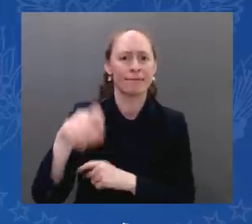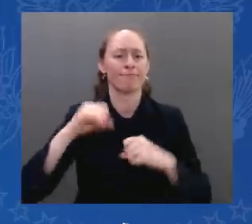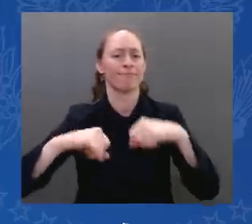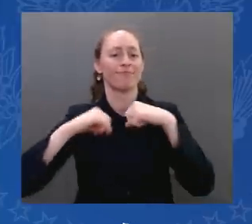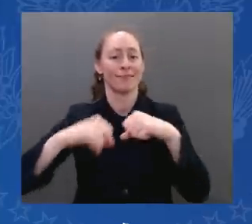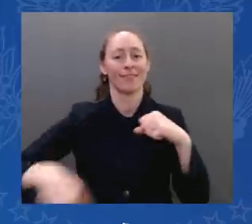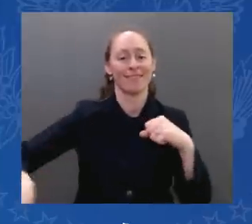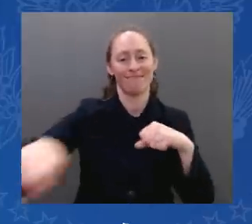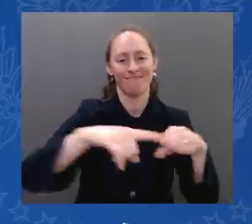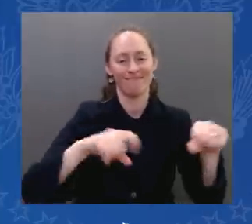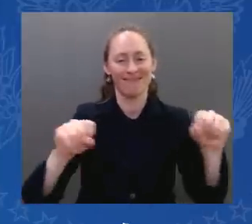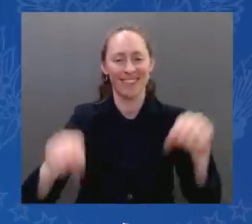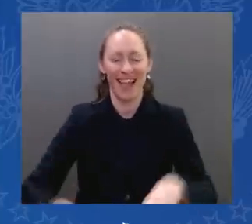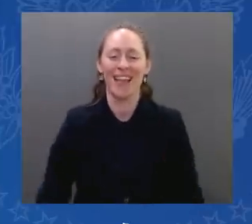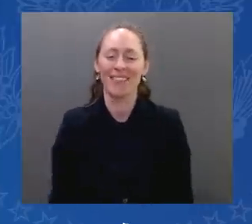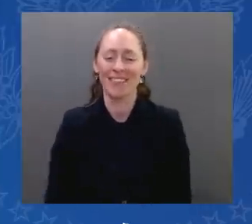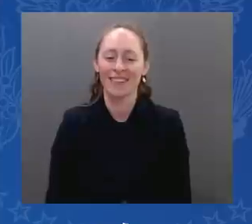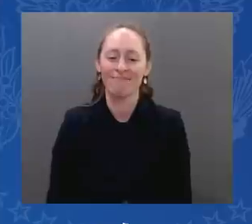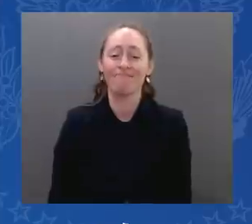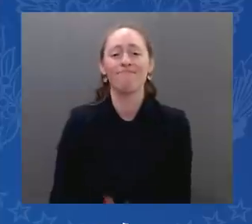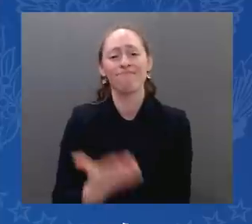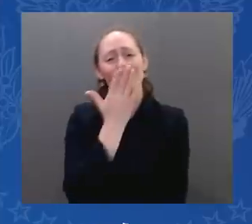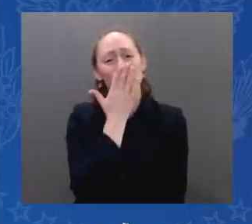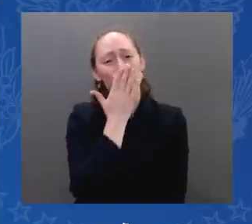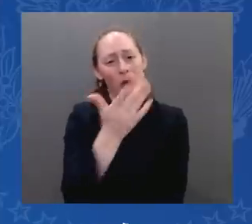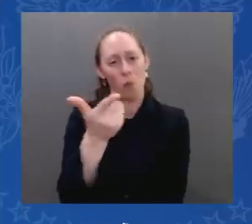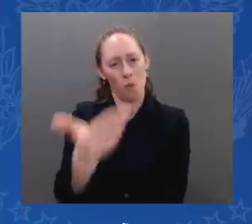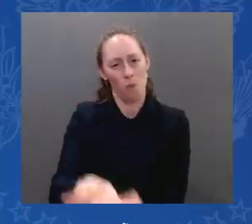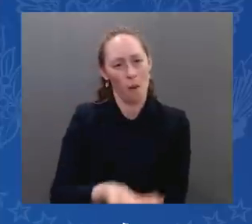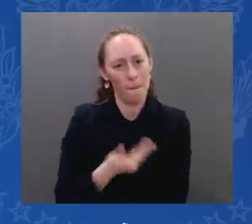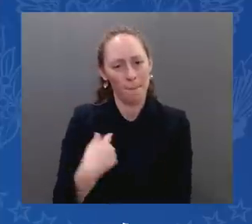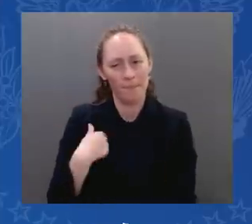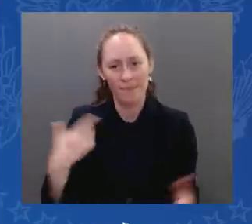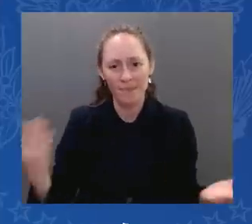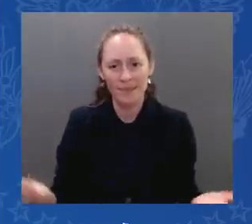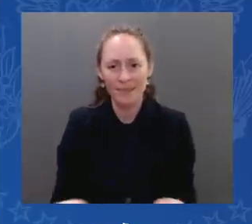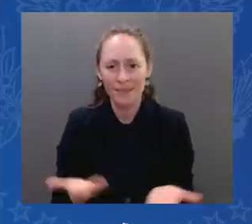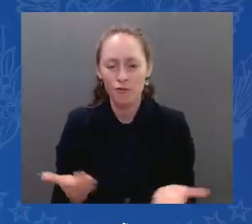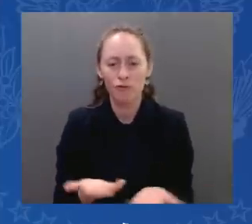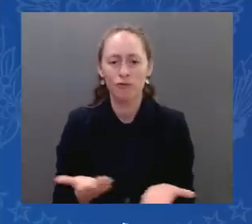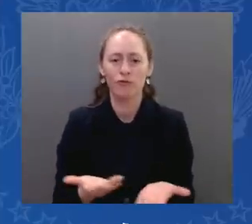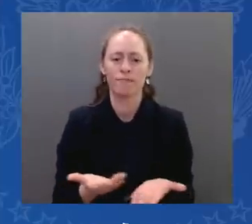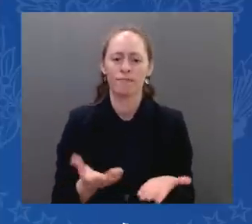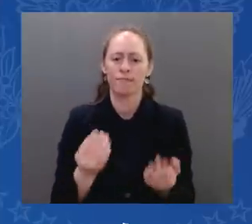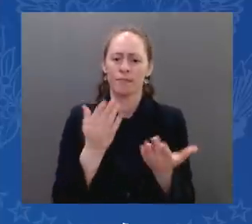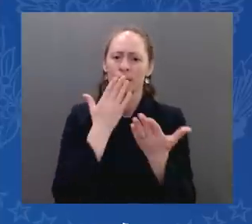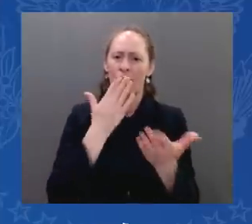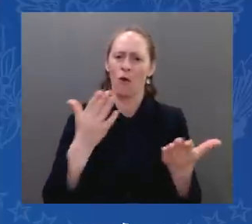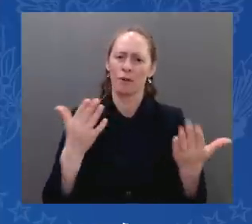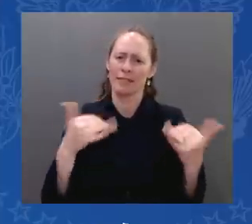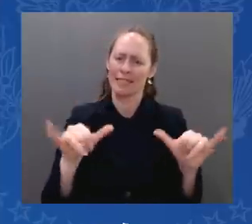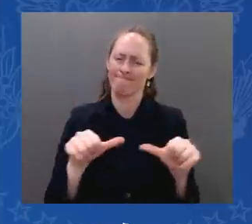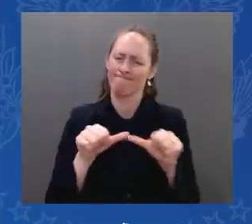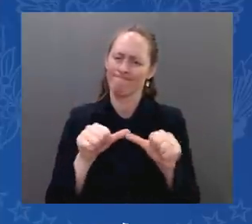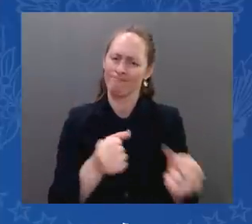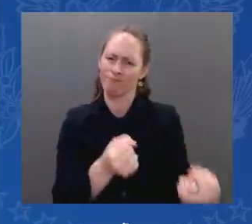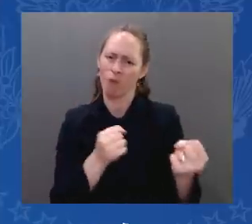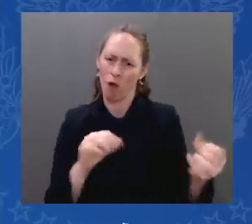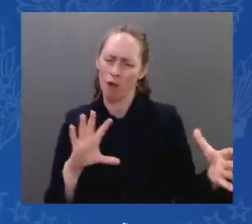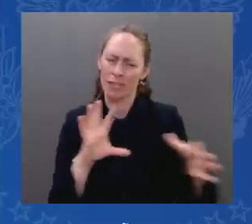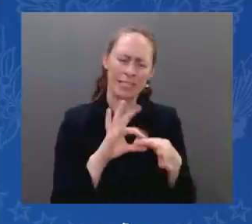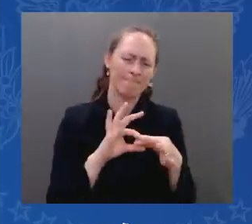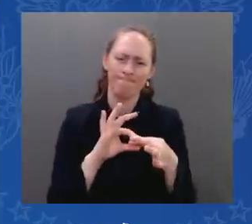them that link the people of Israel and the United States. That's what this business is about, affirming those ties